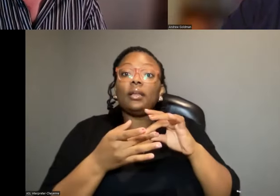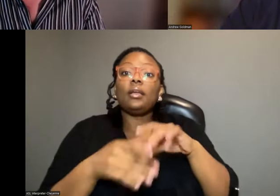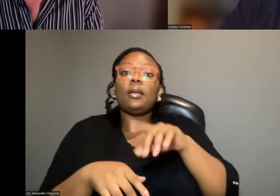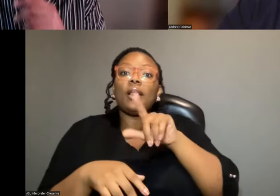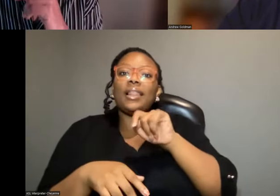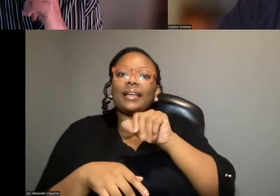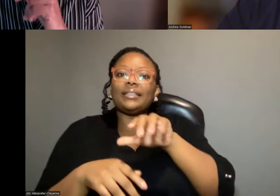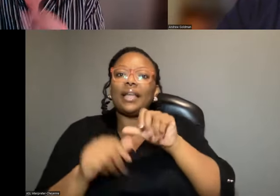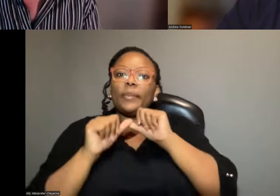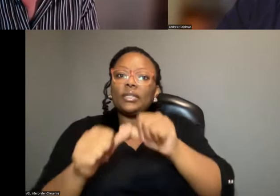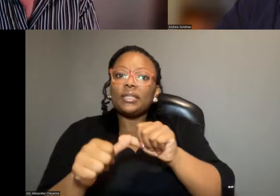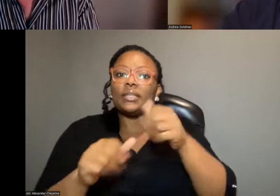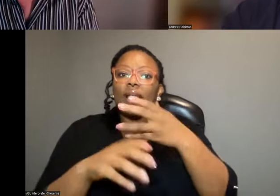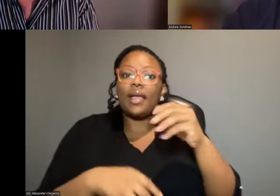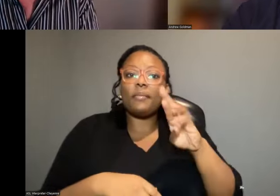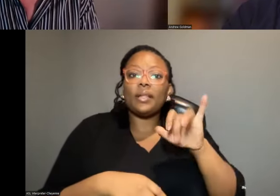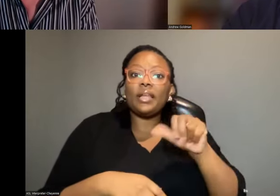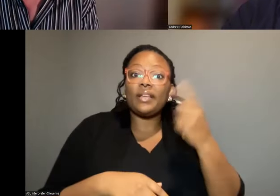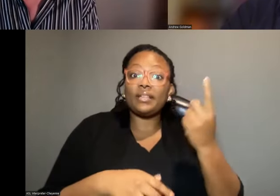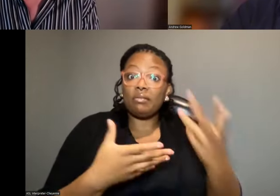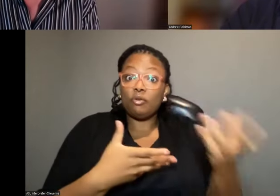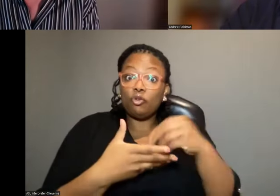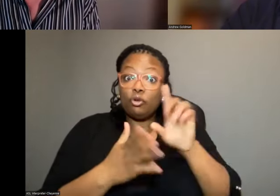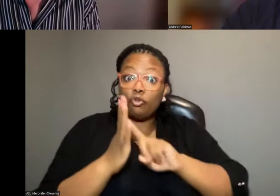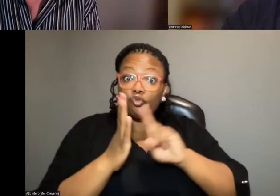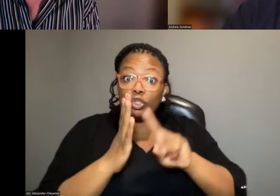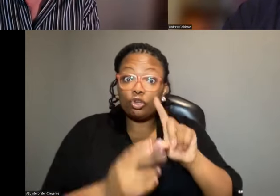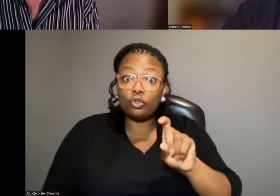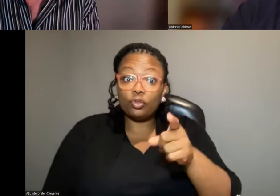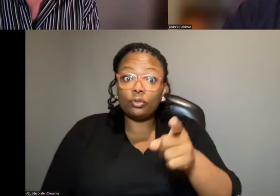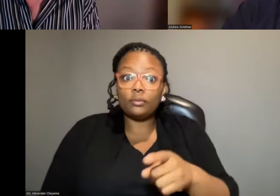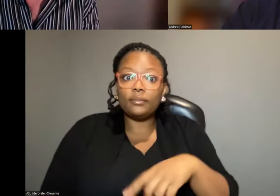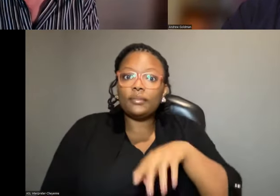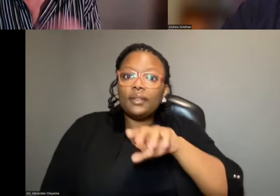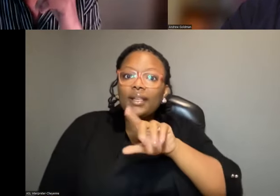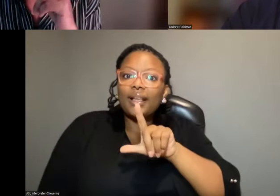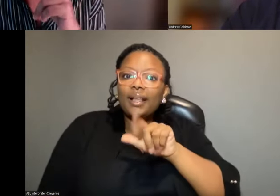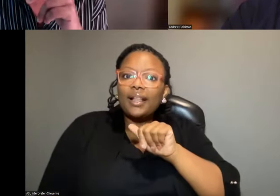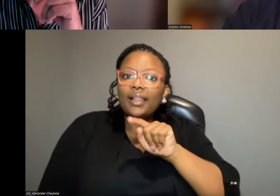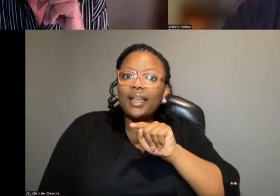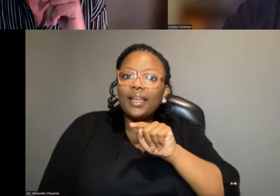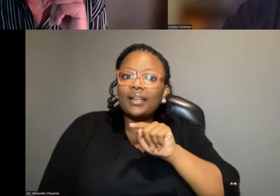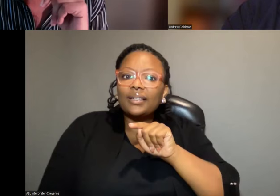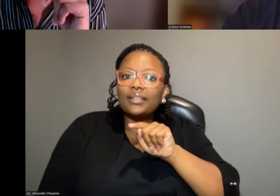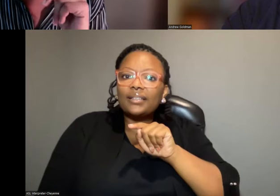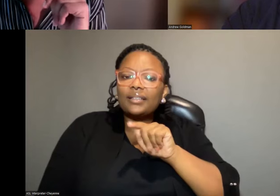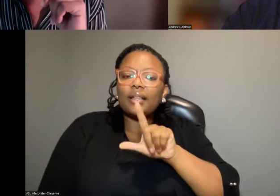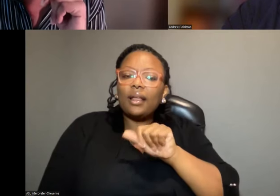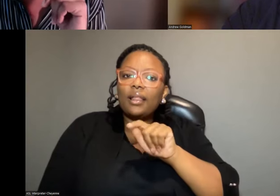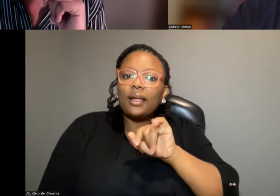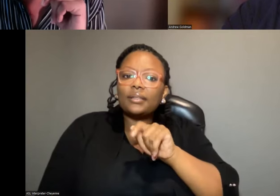malaria? Is this something that has been part of your research? Yeah. Lactase persistence and malaria?